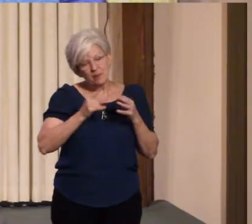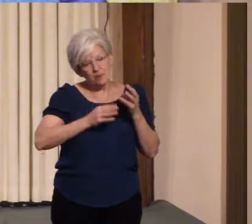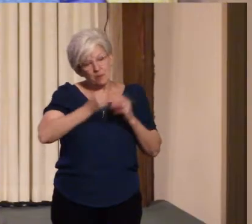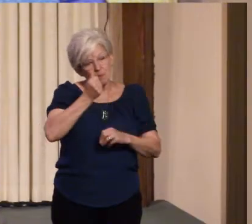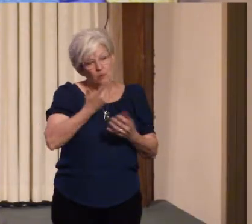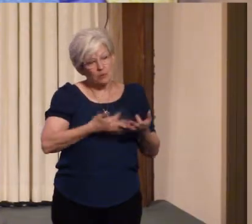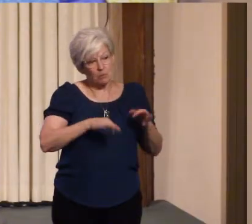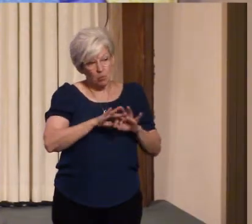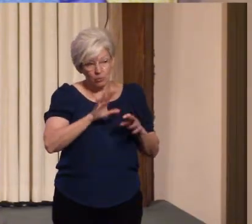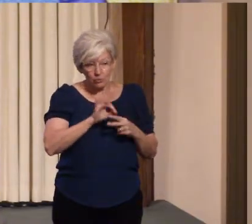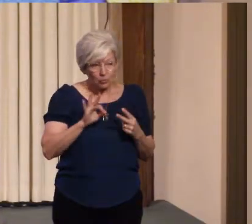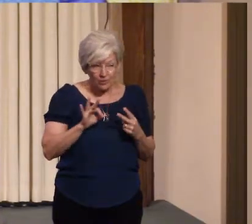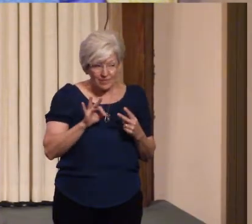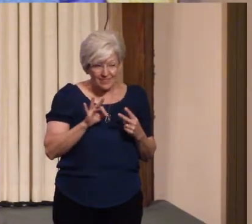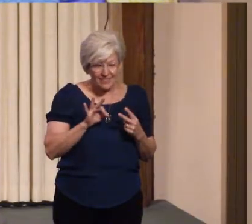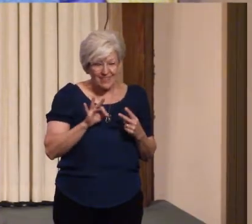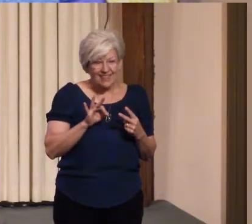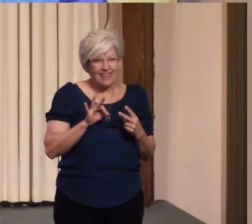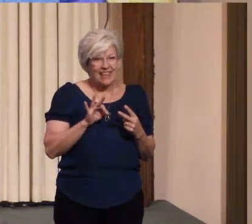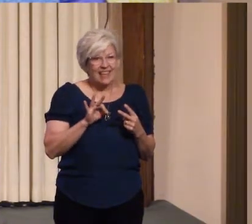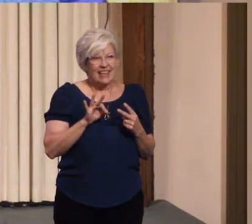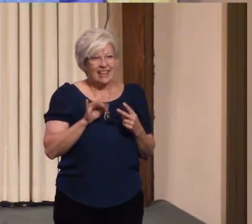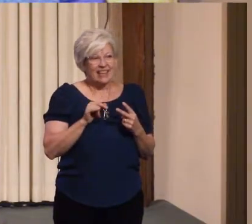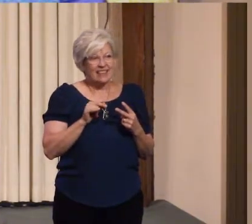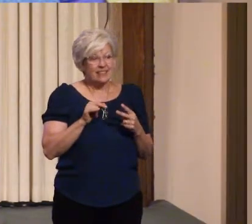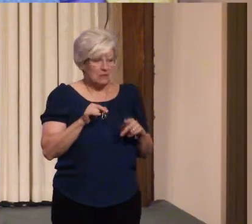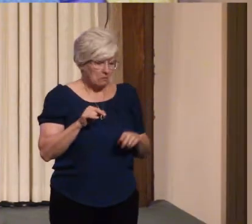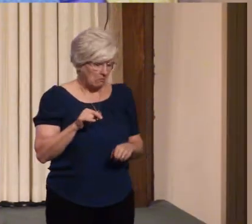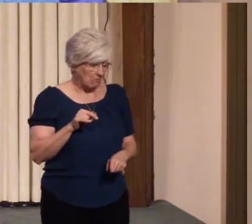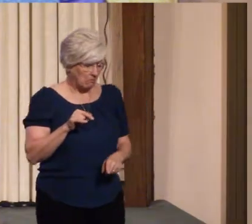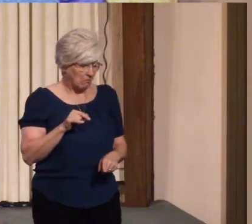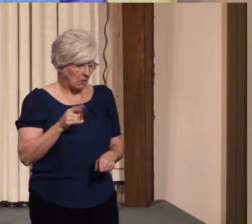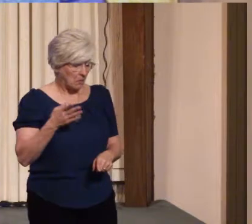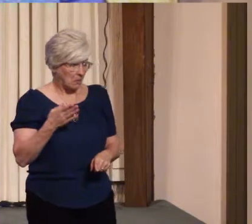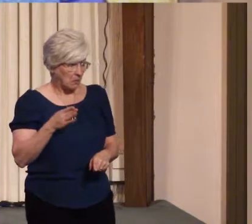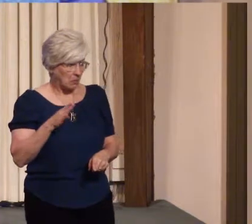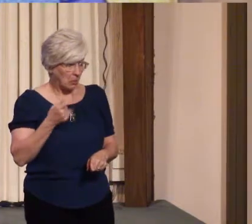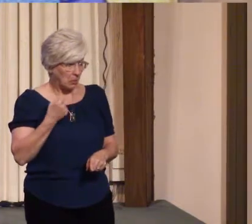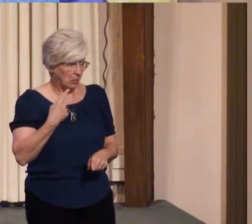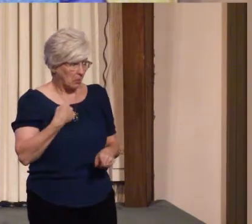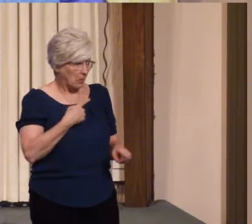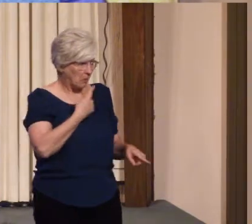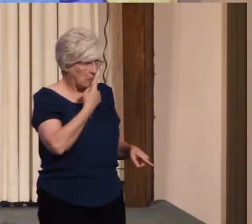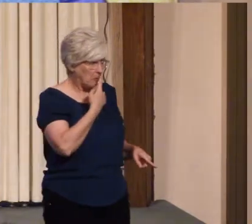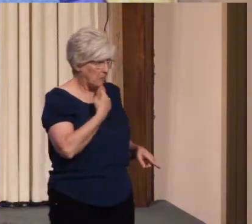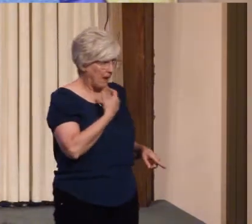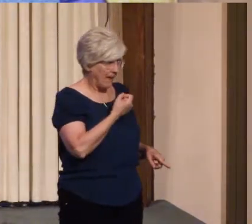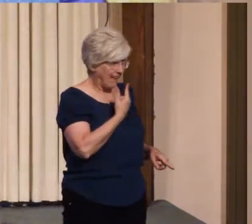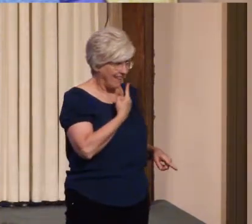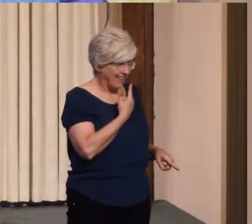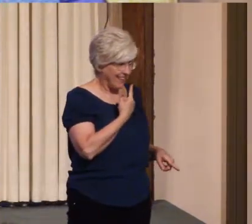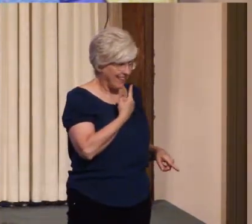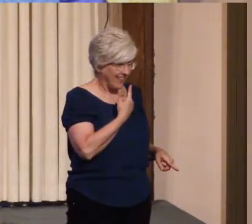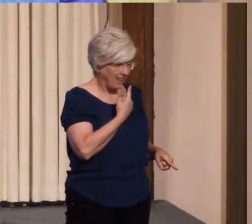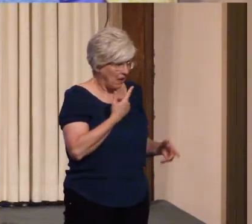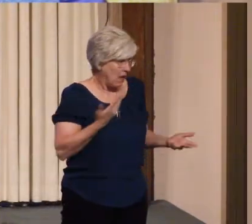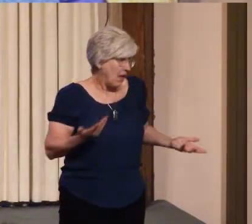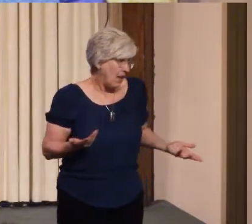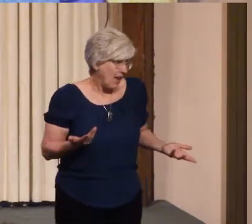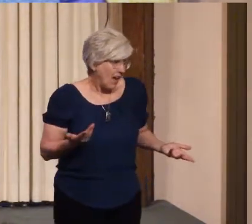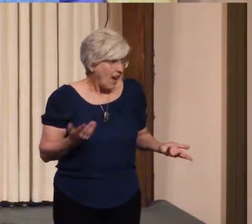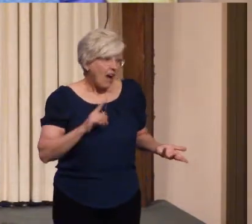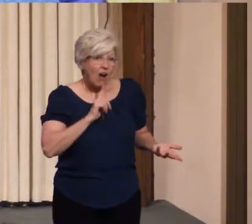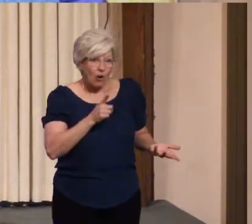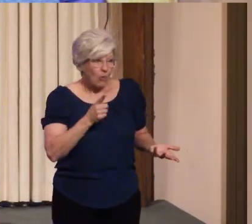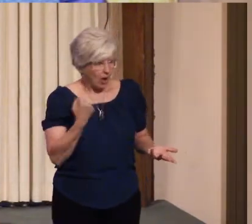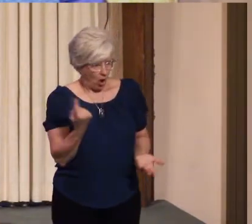have is between the red pill and the blue pill are we only going to believe in